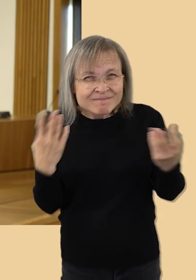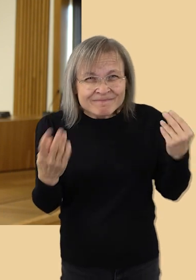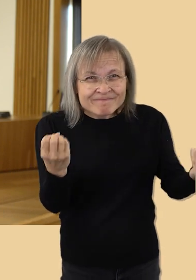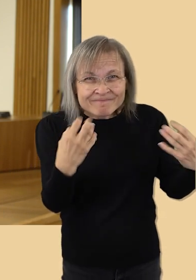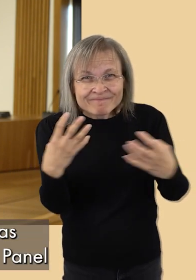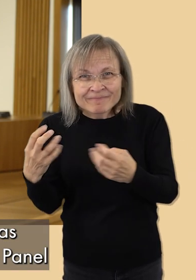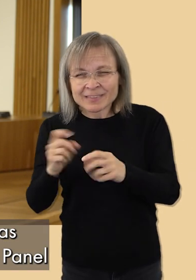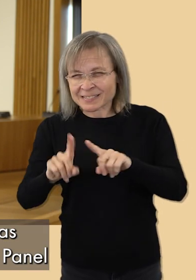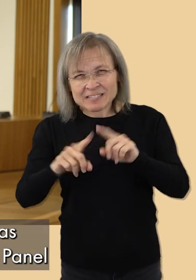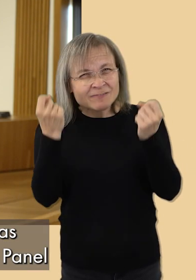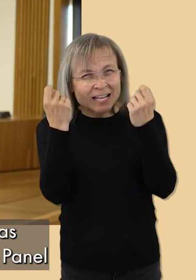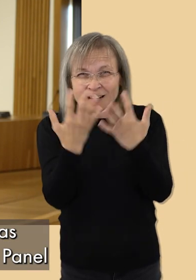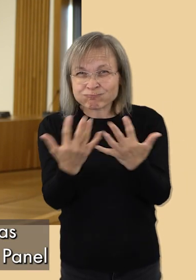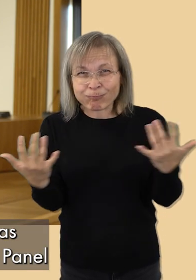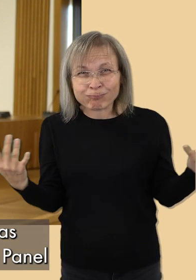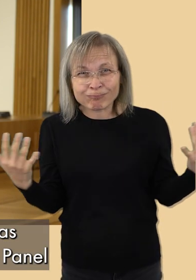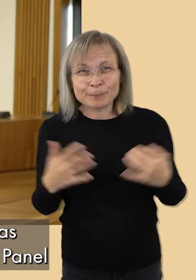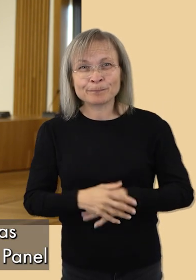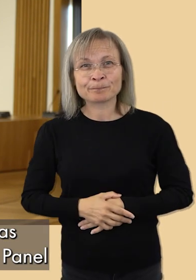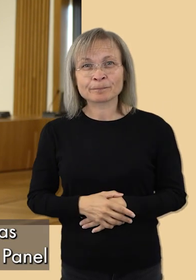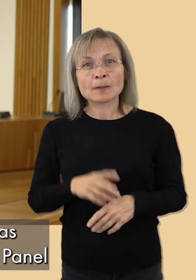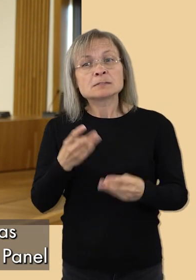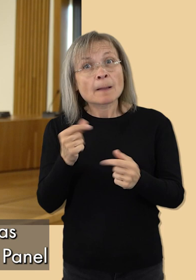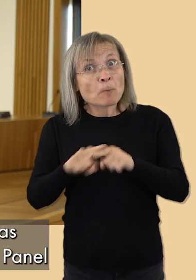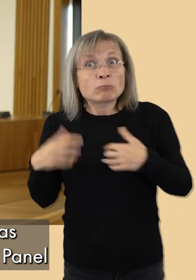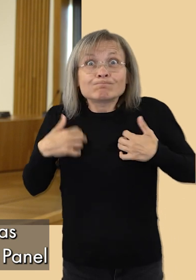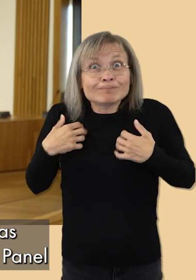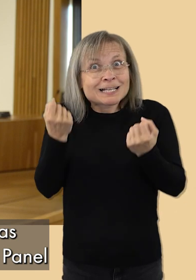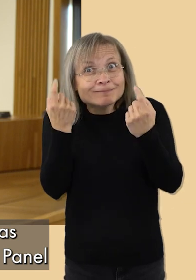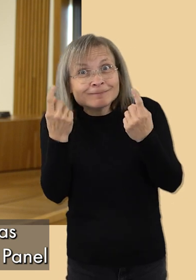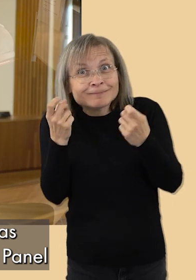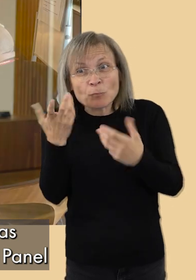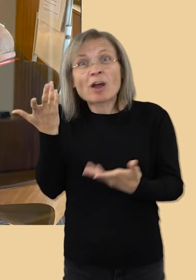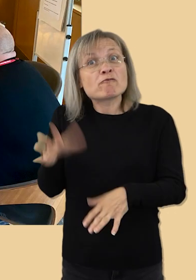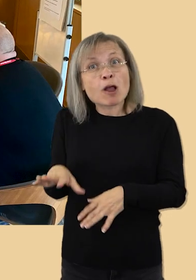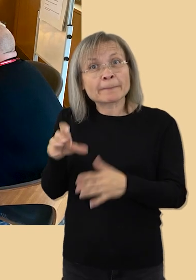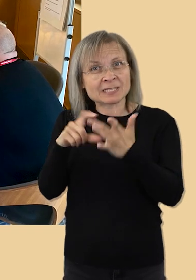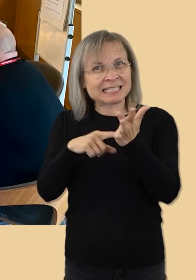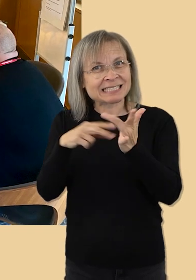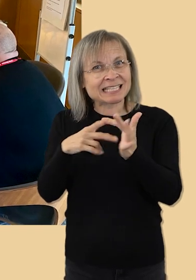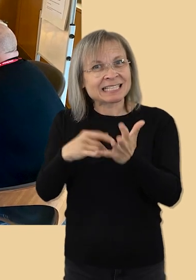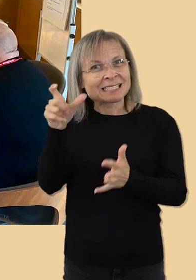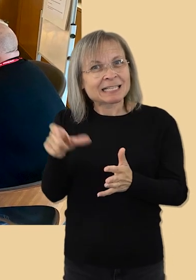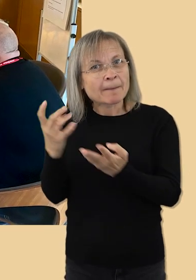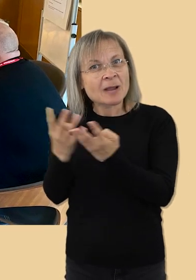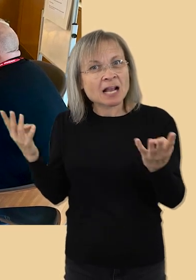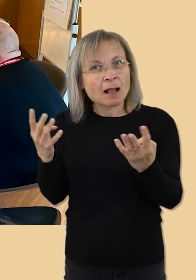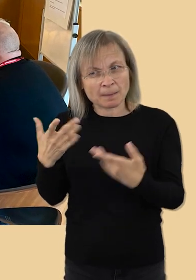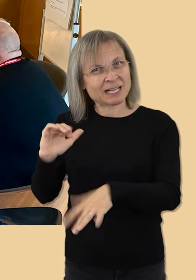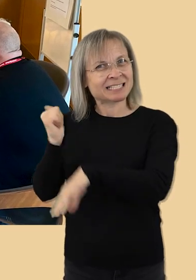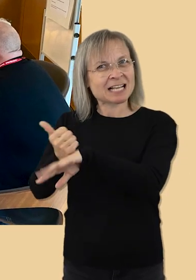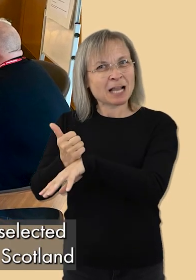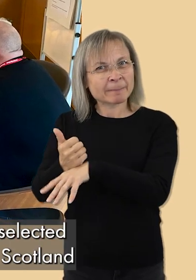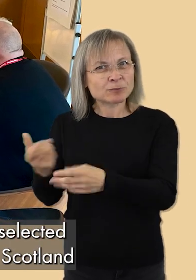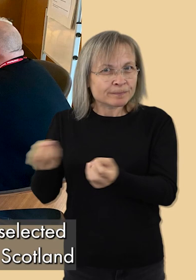different ideas. Some of the most interesting ideas were suggested to us by a citizens panel that was set up to provide input to our work.